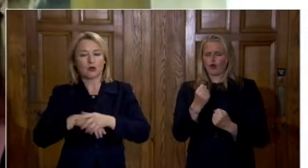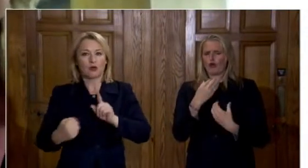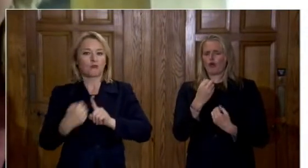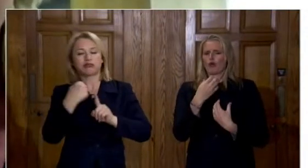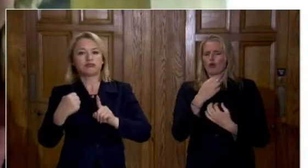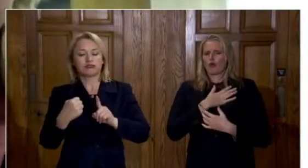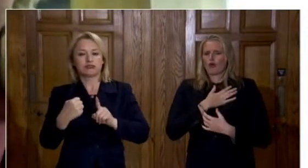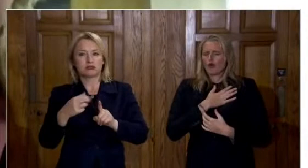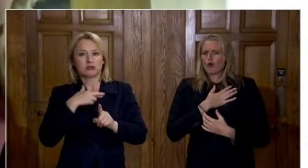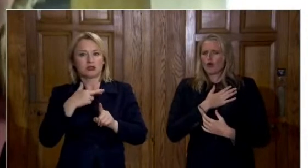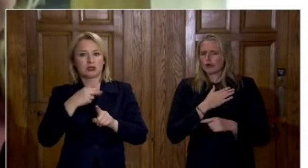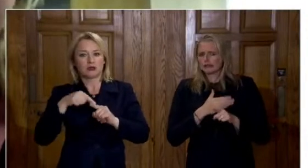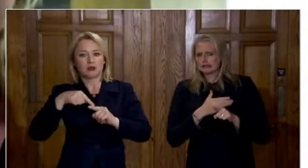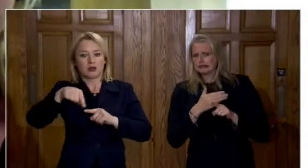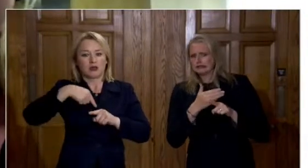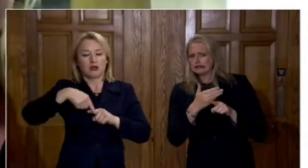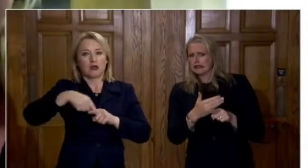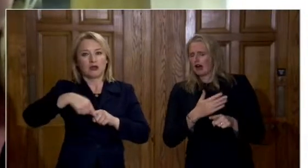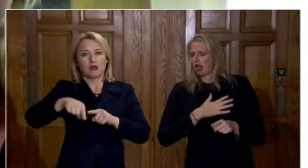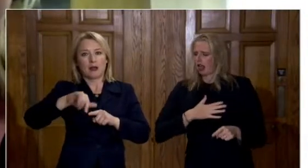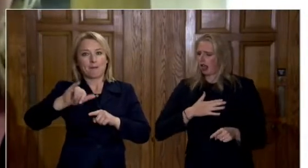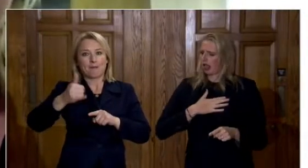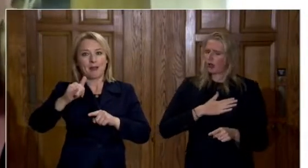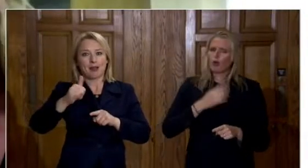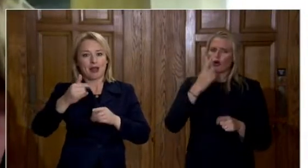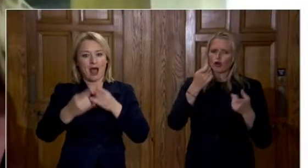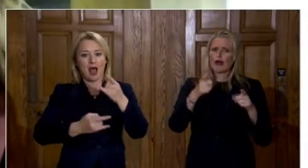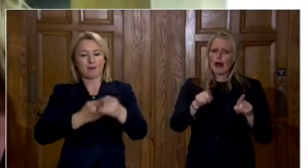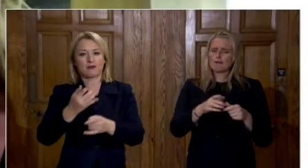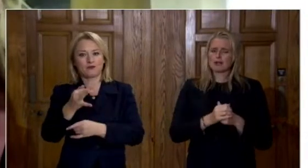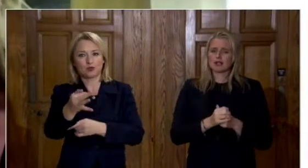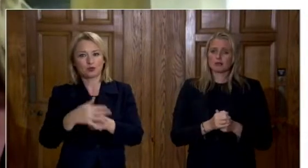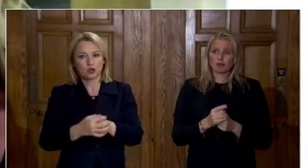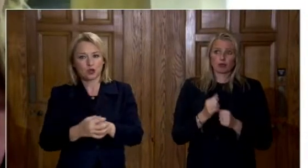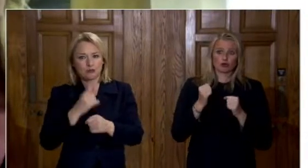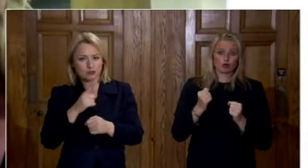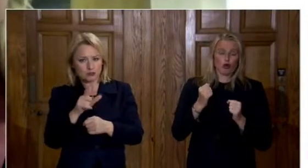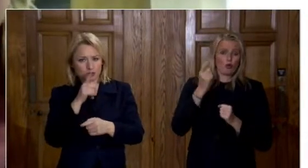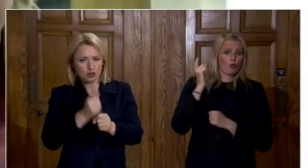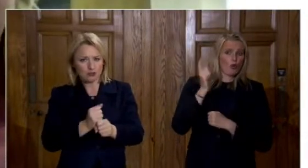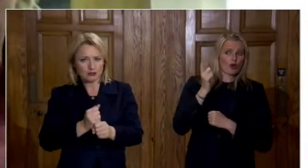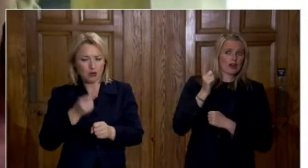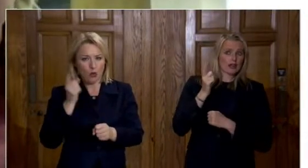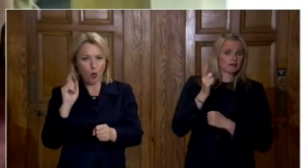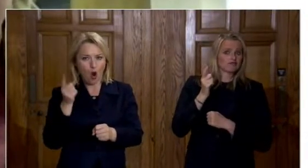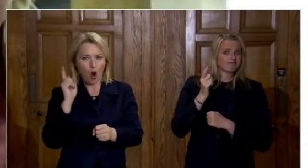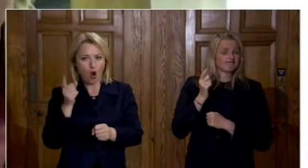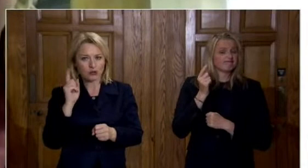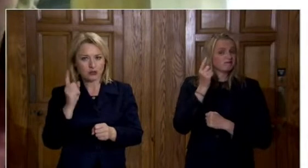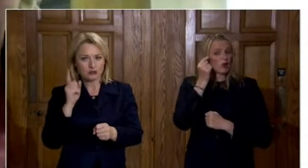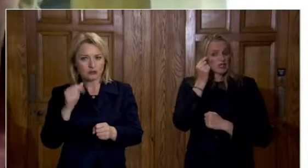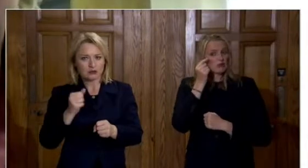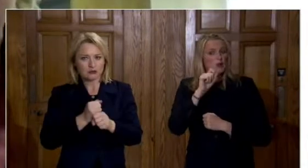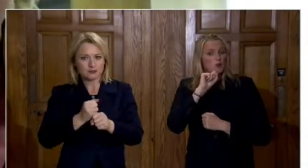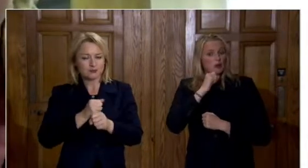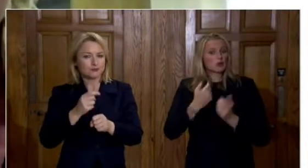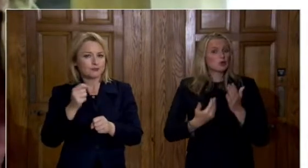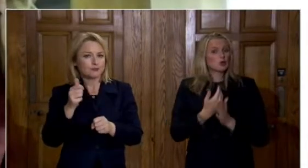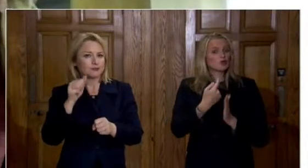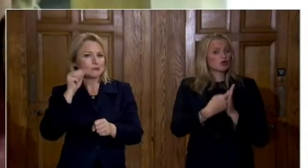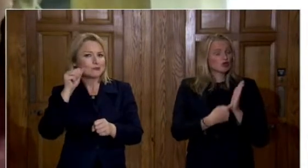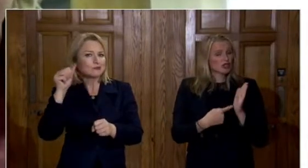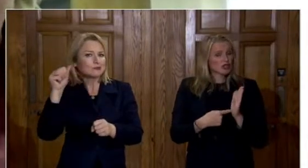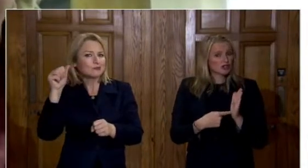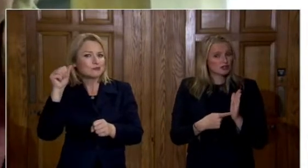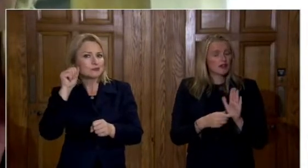what might be coming down the tracks but once again a warning of what you might do yesterday or since yesterday we've seen